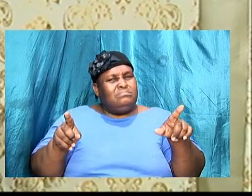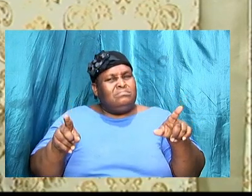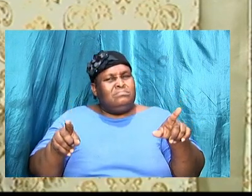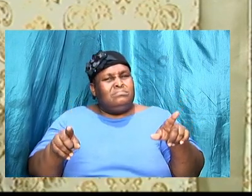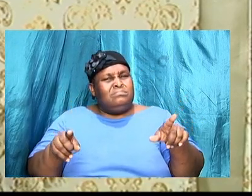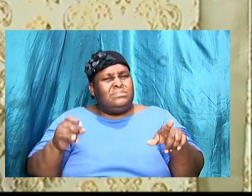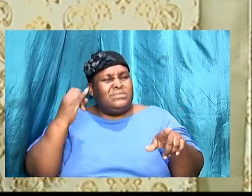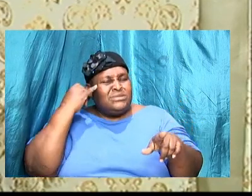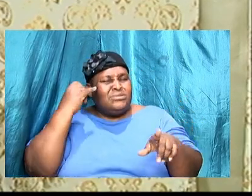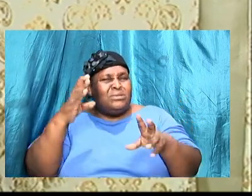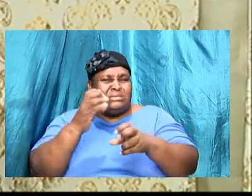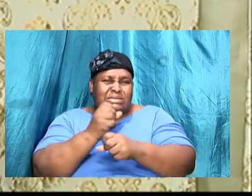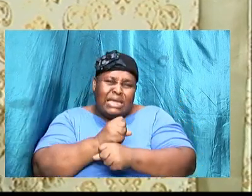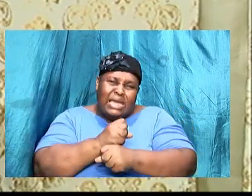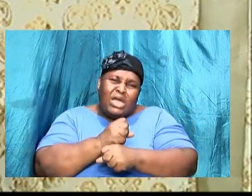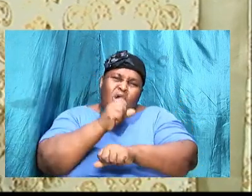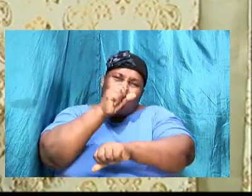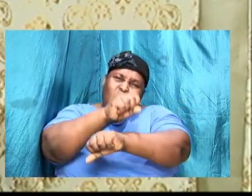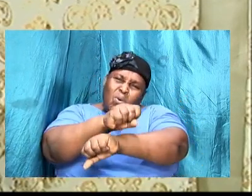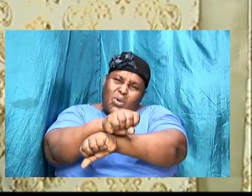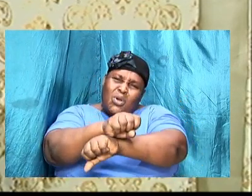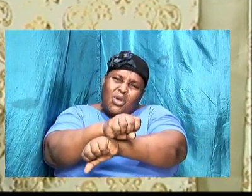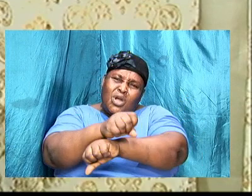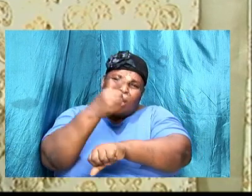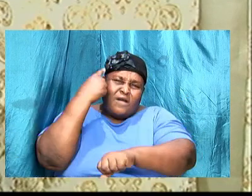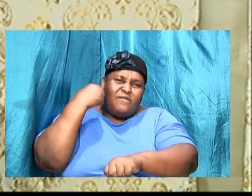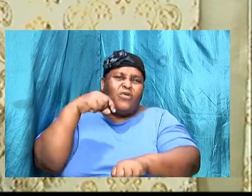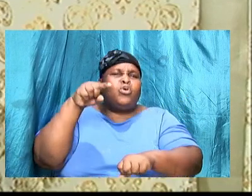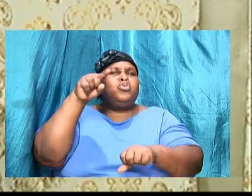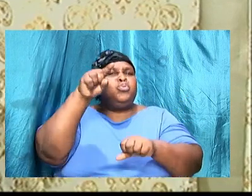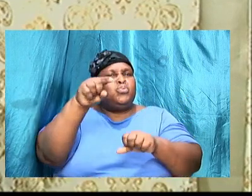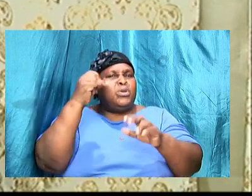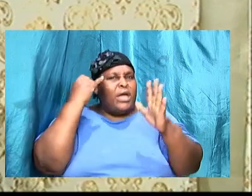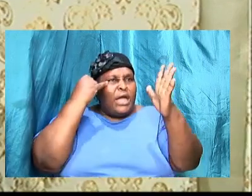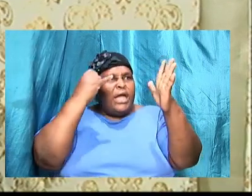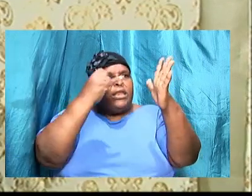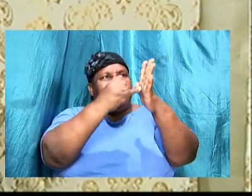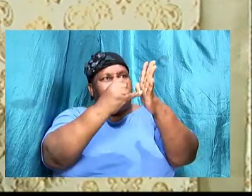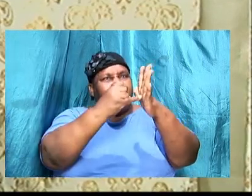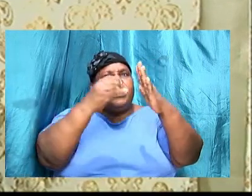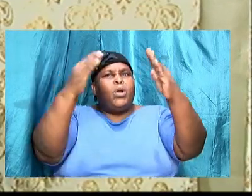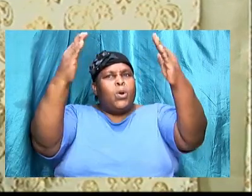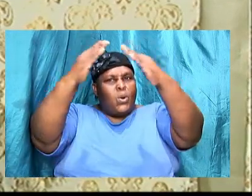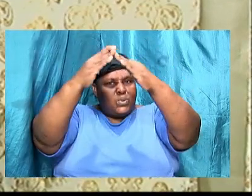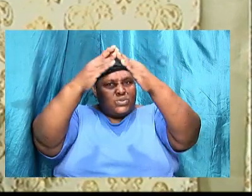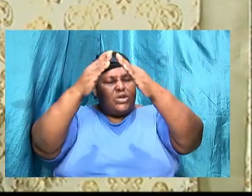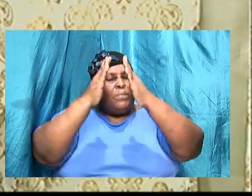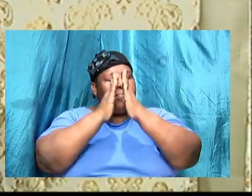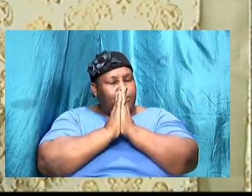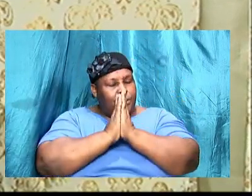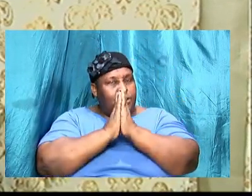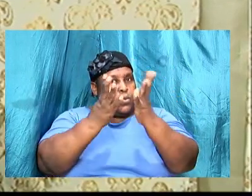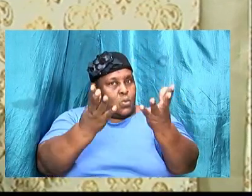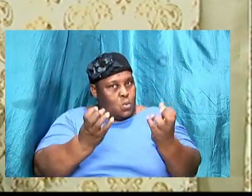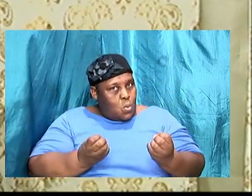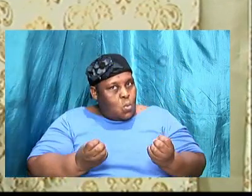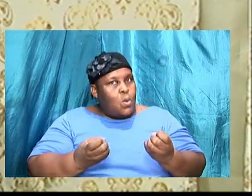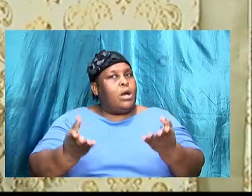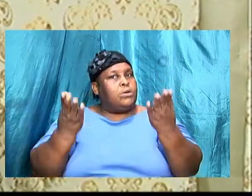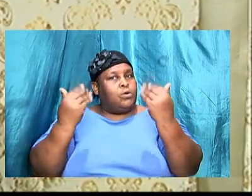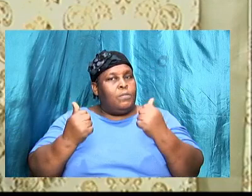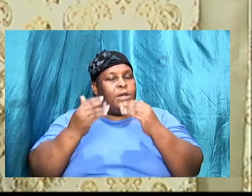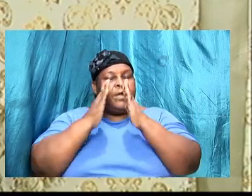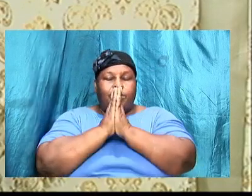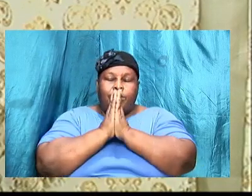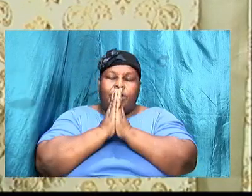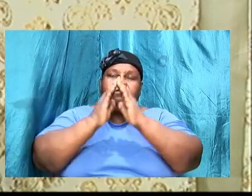it is going to take works for you to identify one so you pray the desire come and you praying